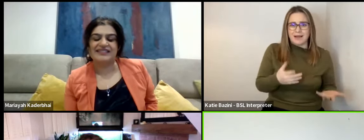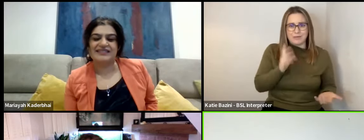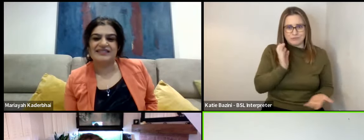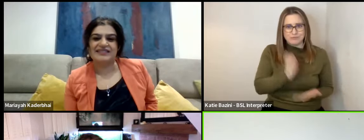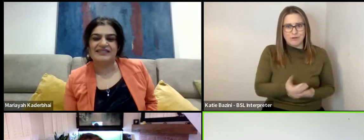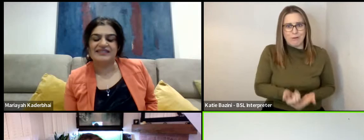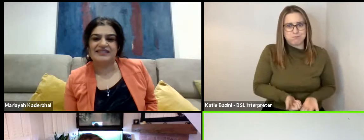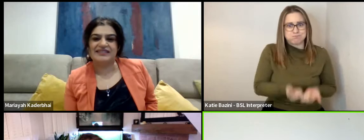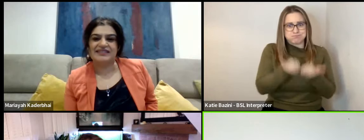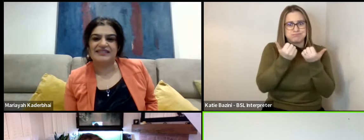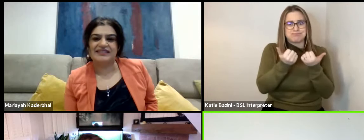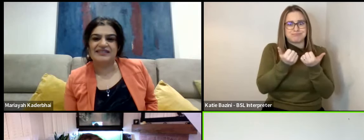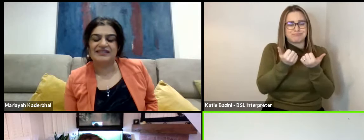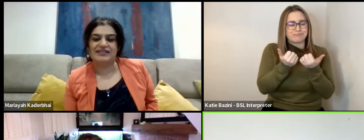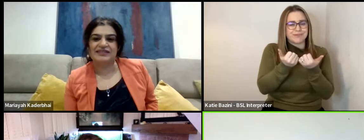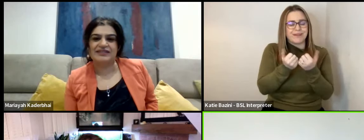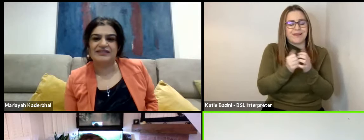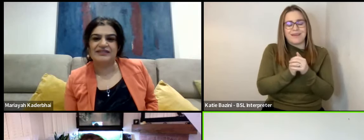deal and